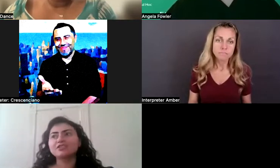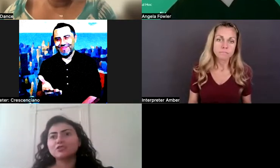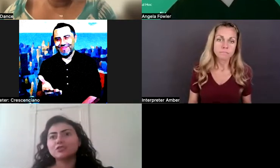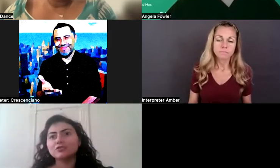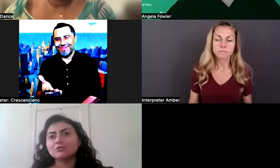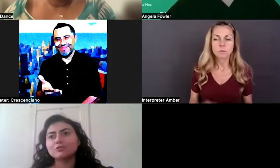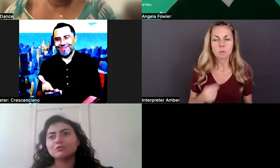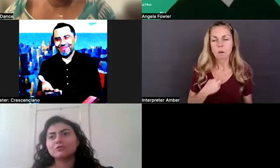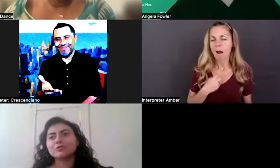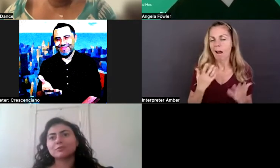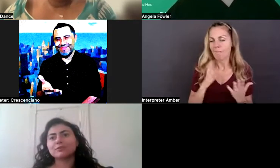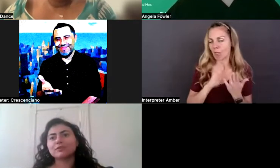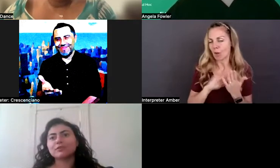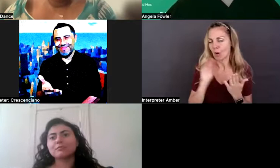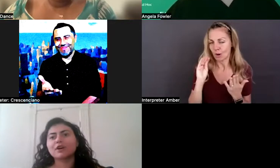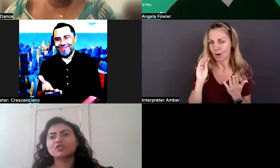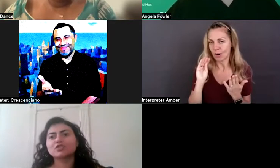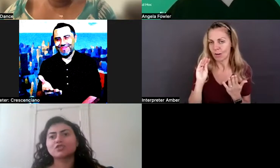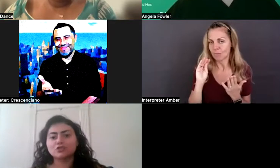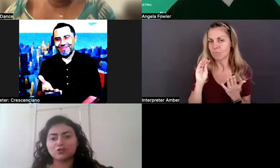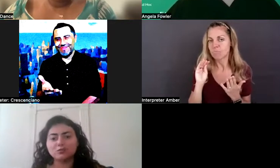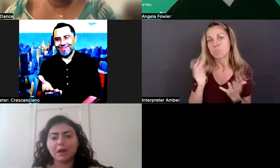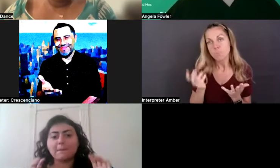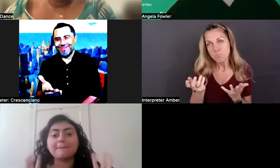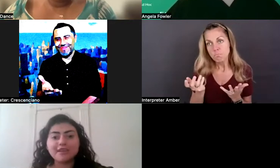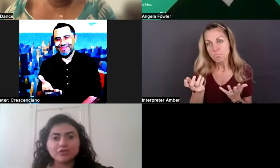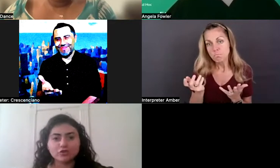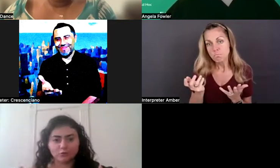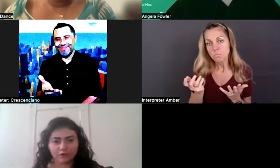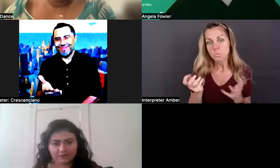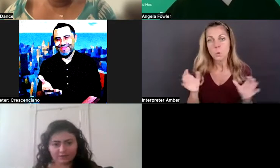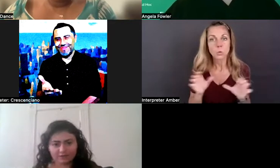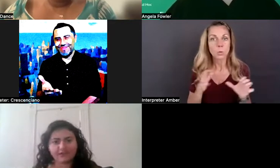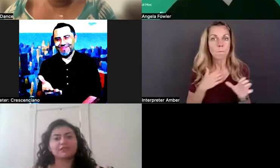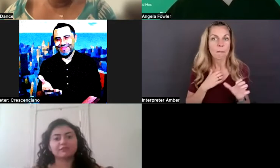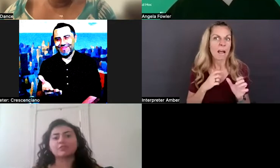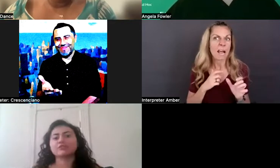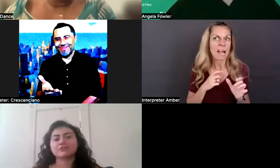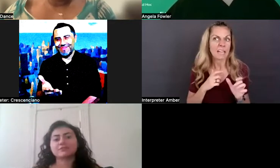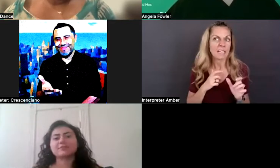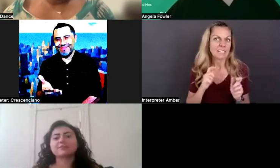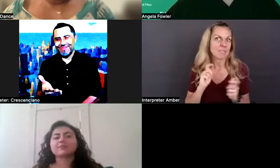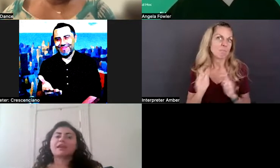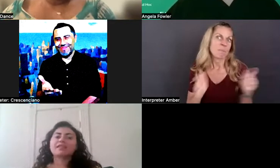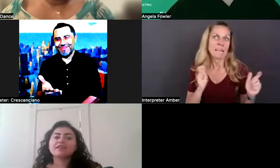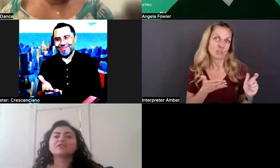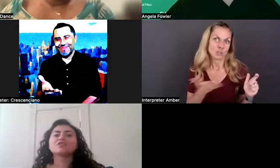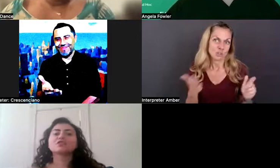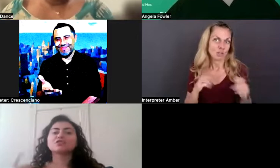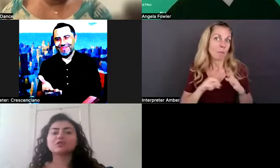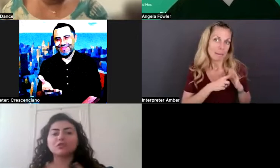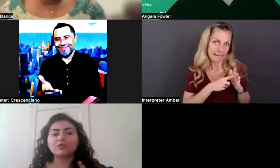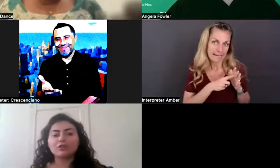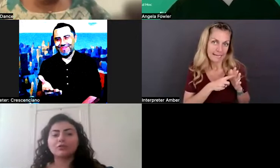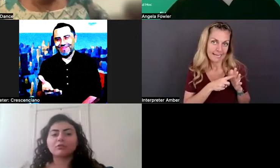learned to pretty much do my major ones at first. Um, then